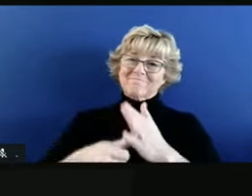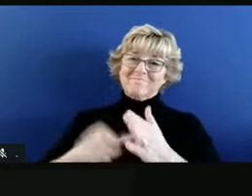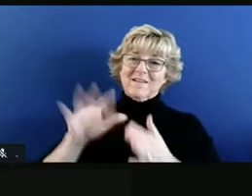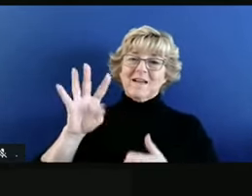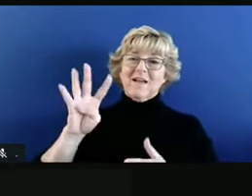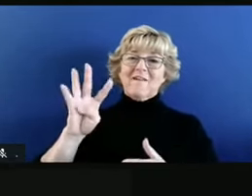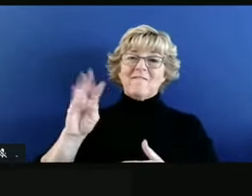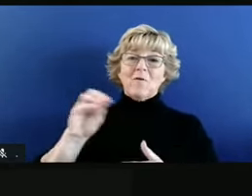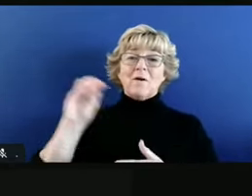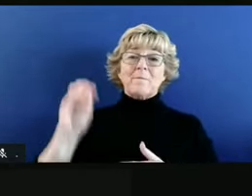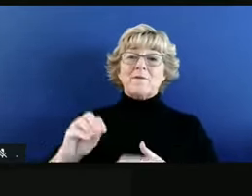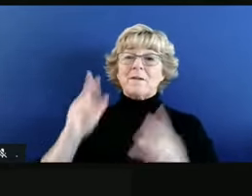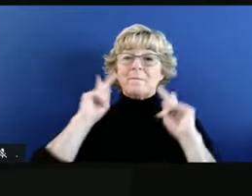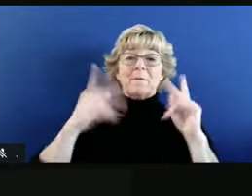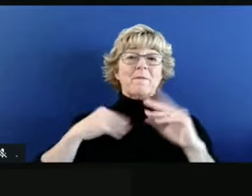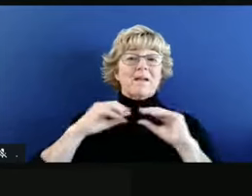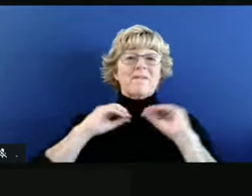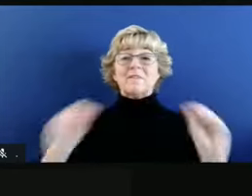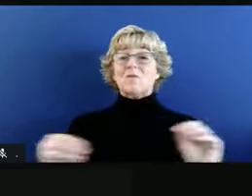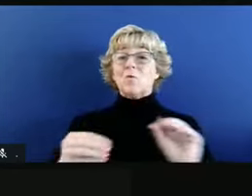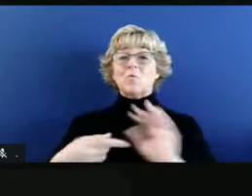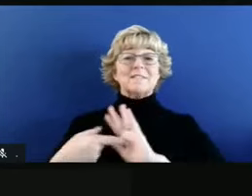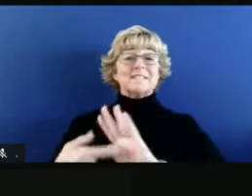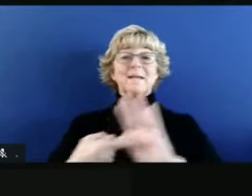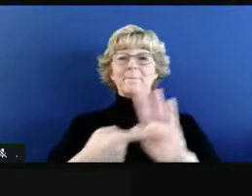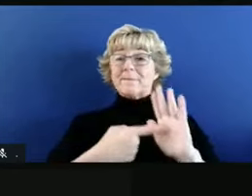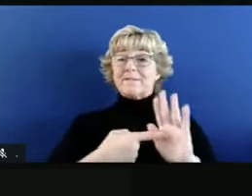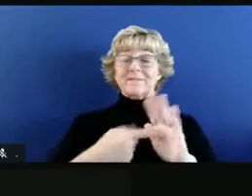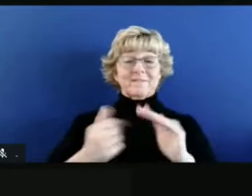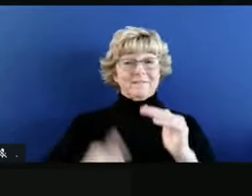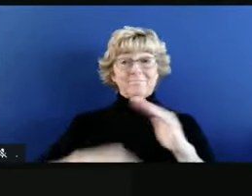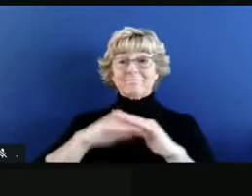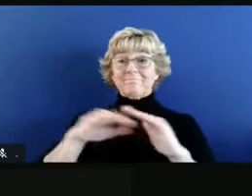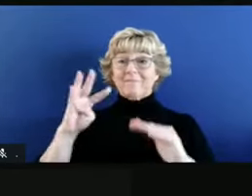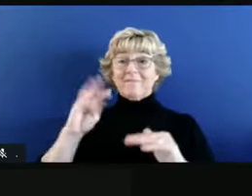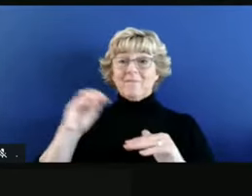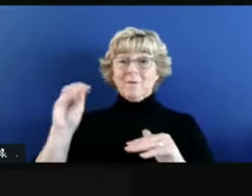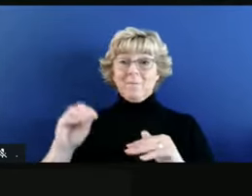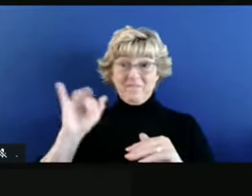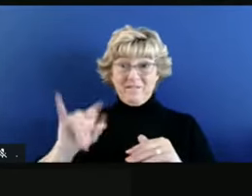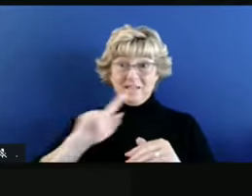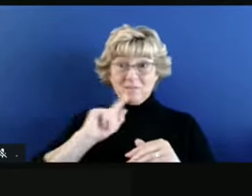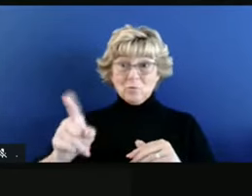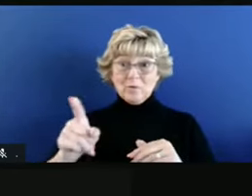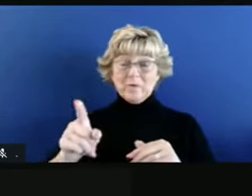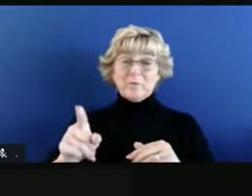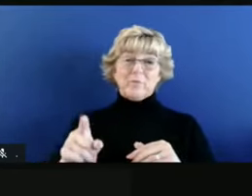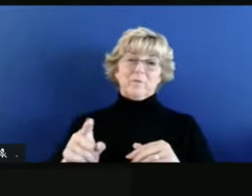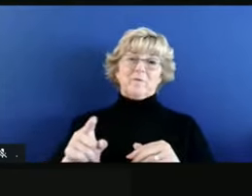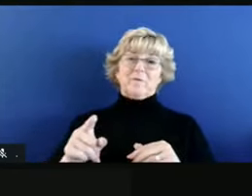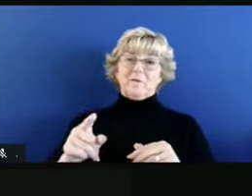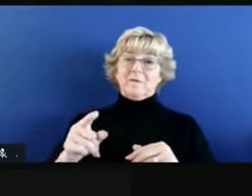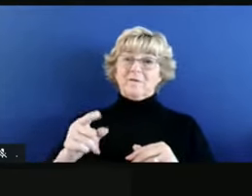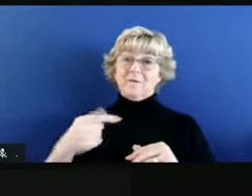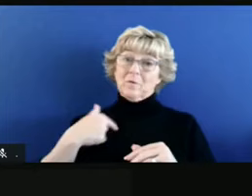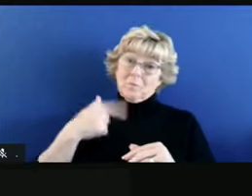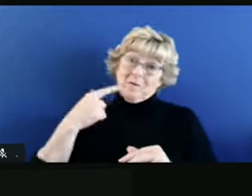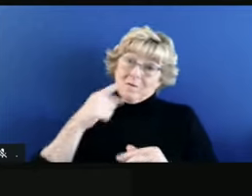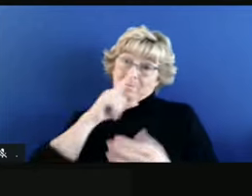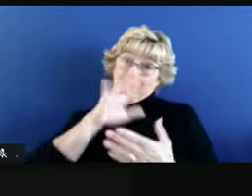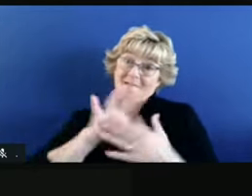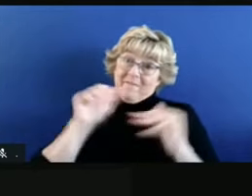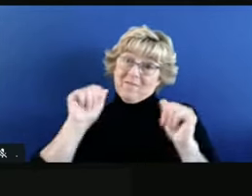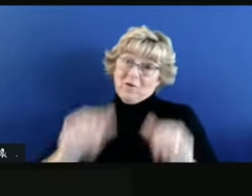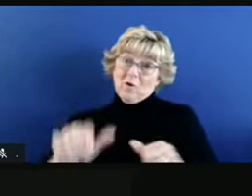asymptomatic statistic up to 40%. If that's really the case and we believe that it is,